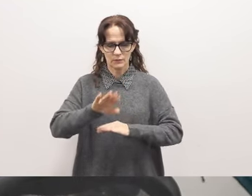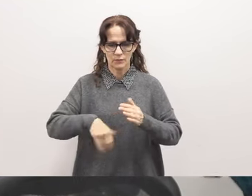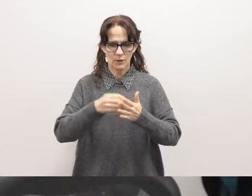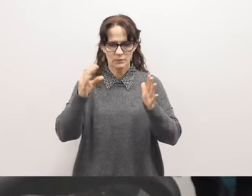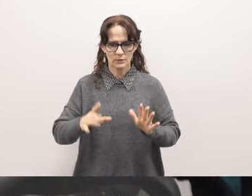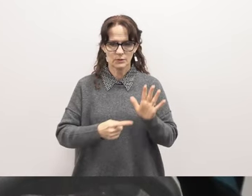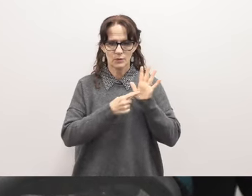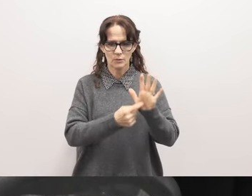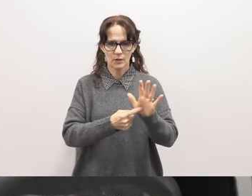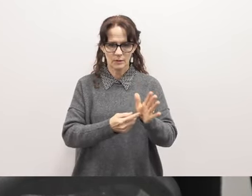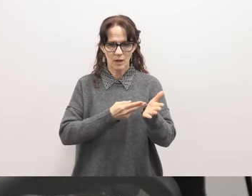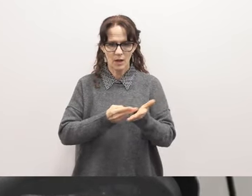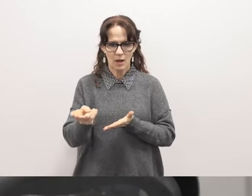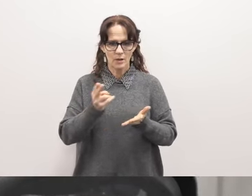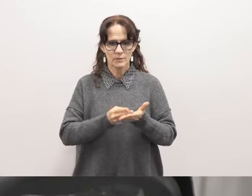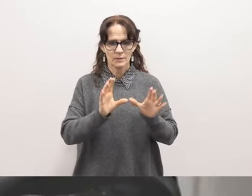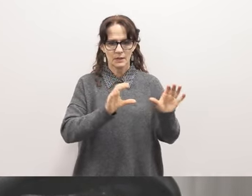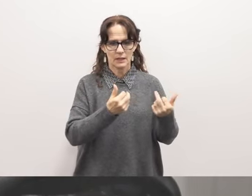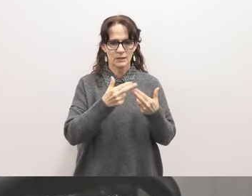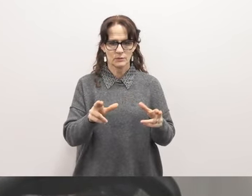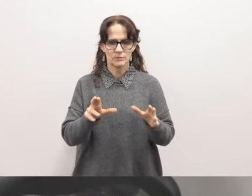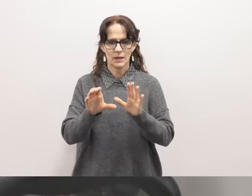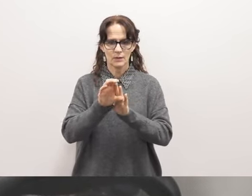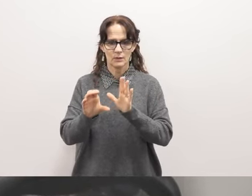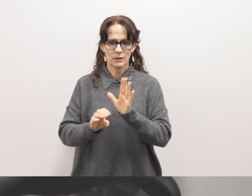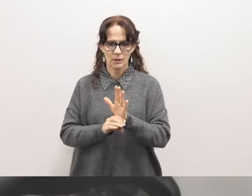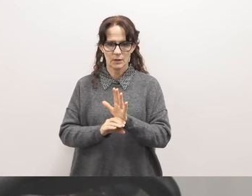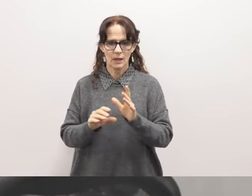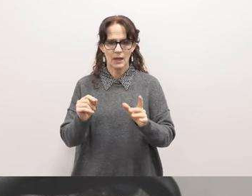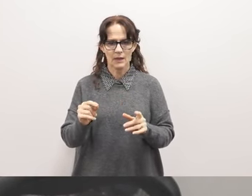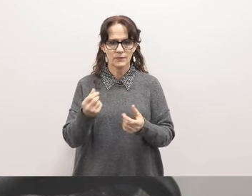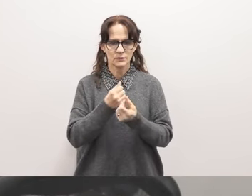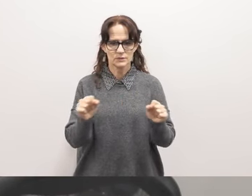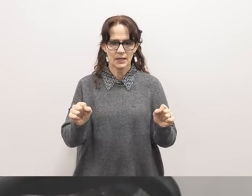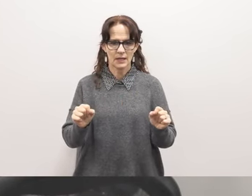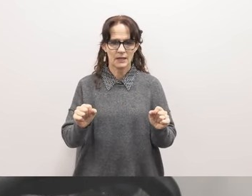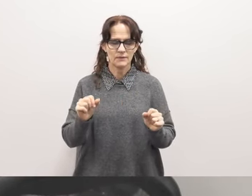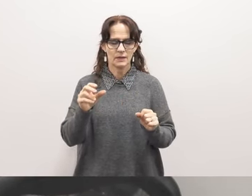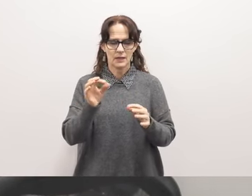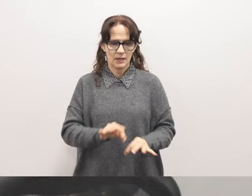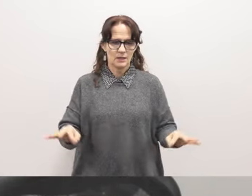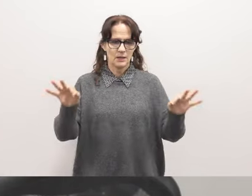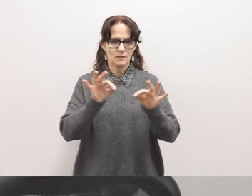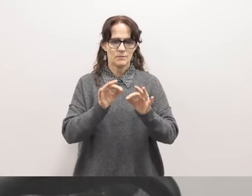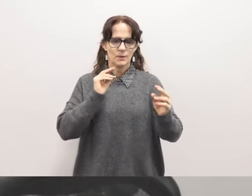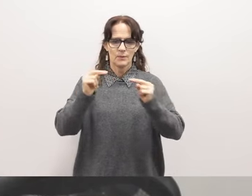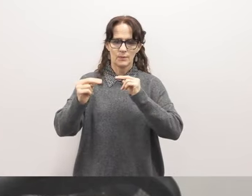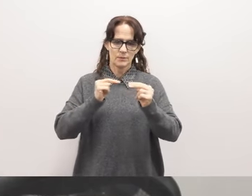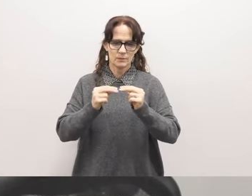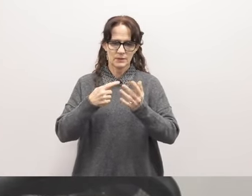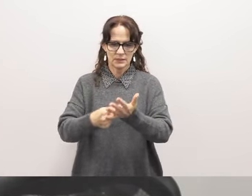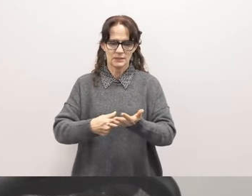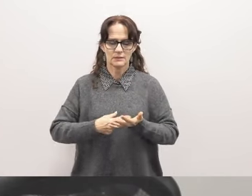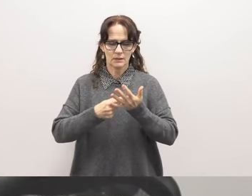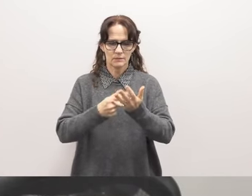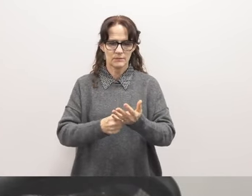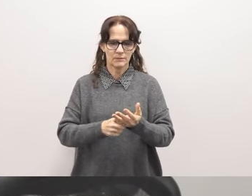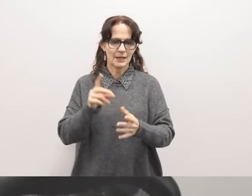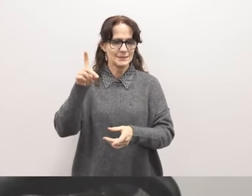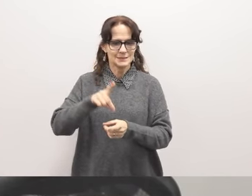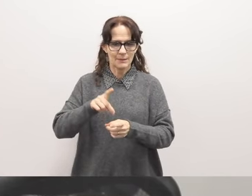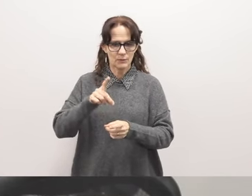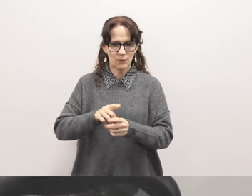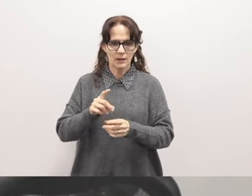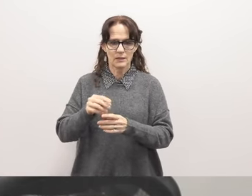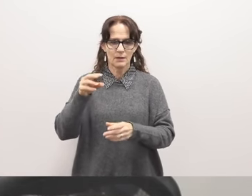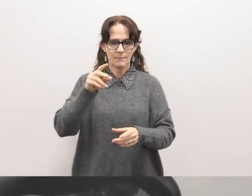is represented honestly in classrooms and curricula and where they are safe to be in critical dialogues supportive of democratic participation